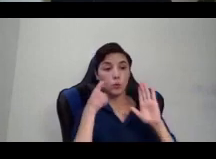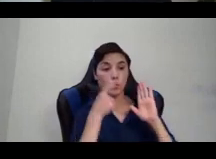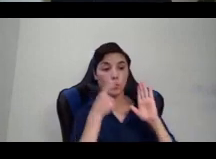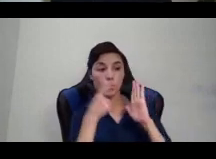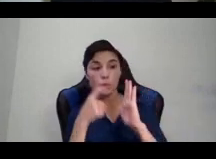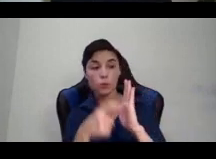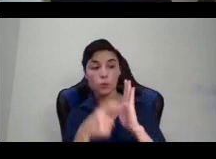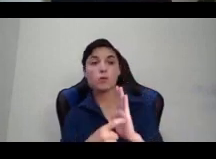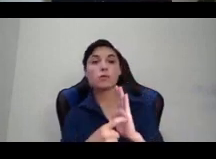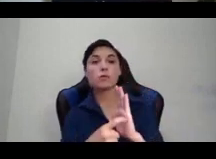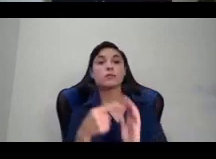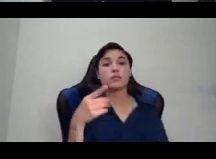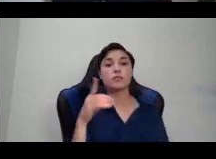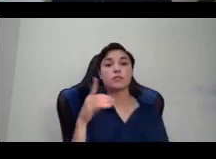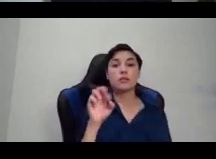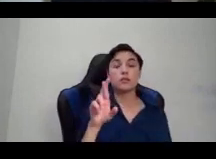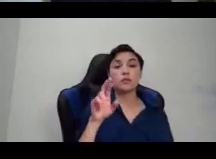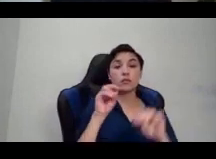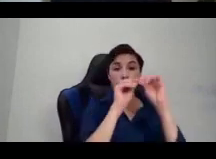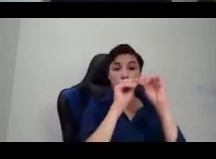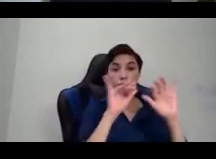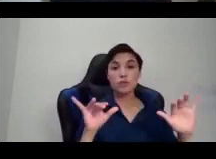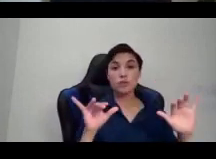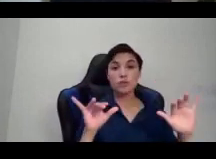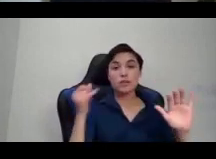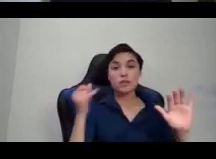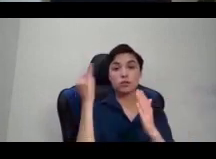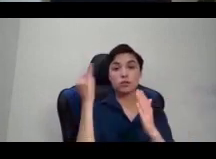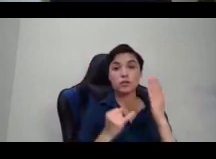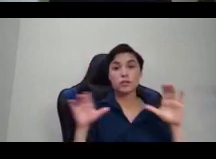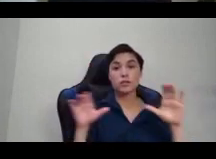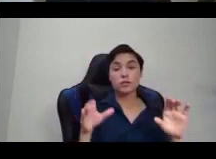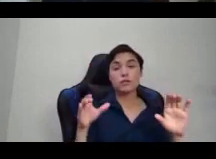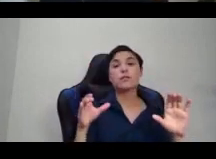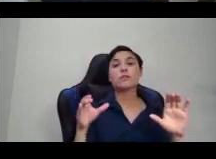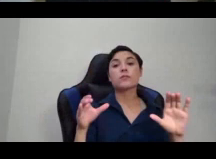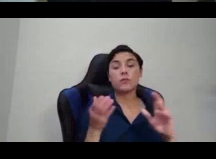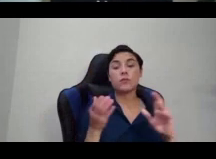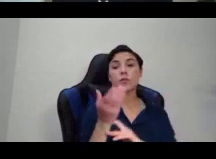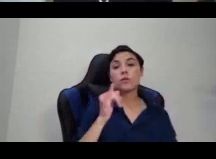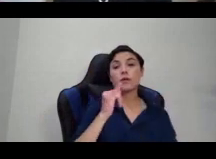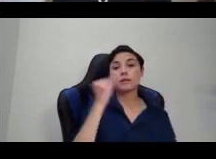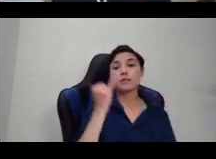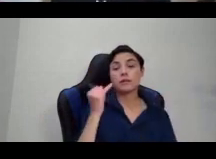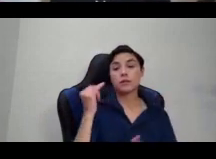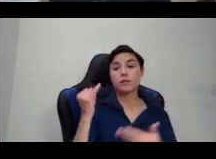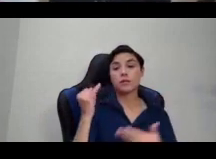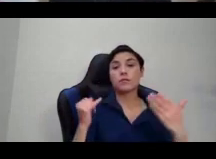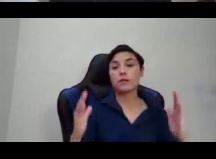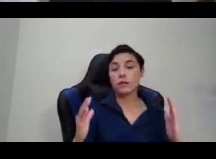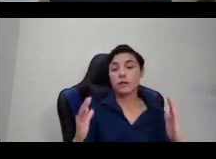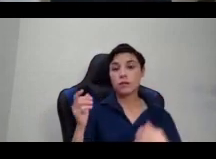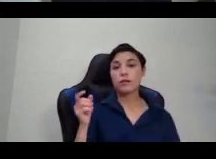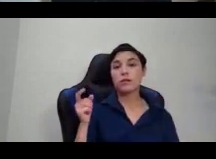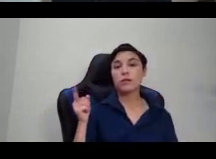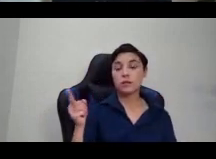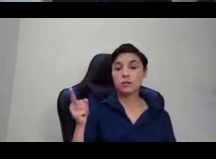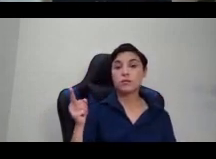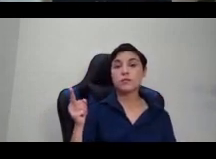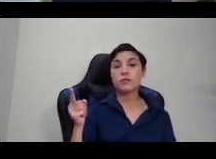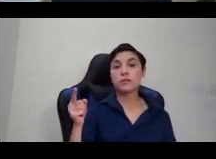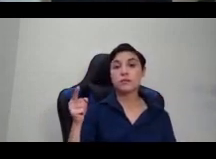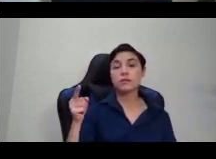drawing done by Giovanni Antonio Cavazzi, who is in the court of Queen Nginga of Angola in the